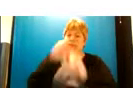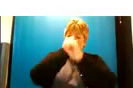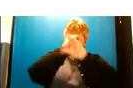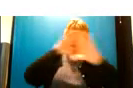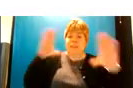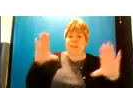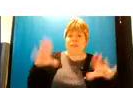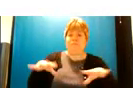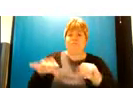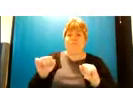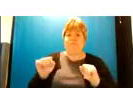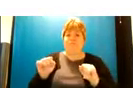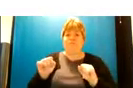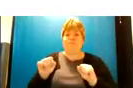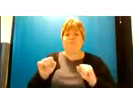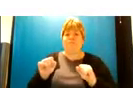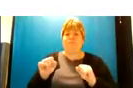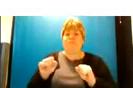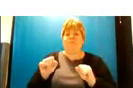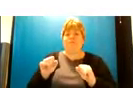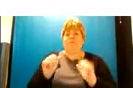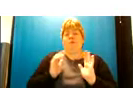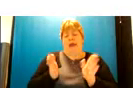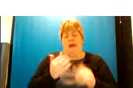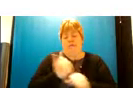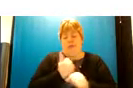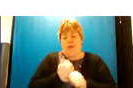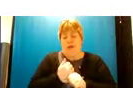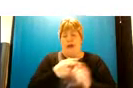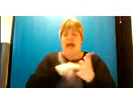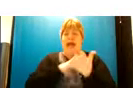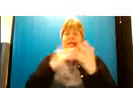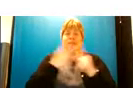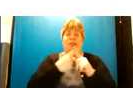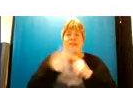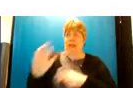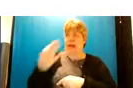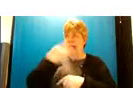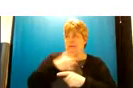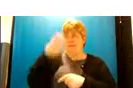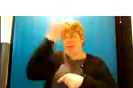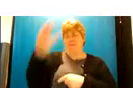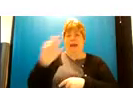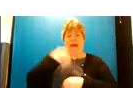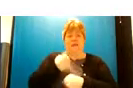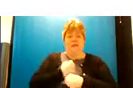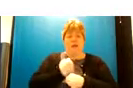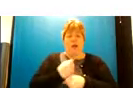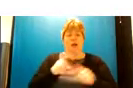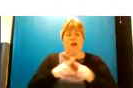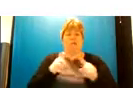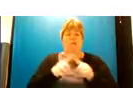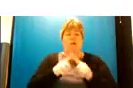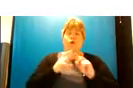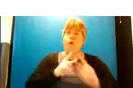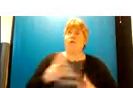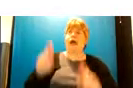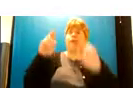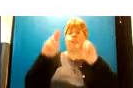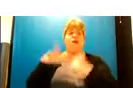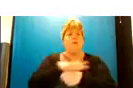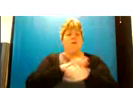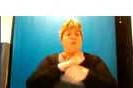by things that we have to do the nhs england and the government tell us that we have to do but also the aspirations of local